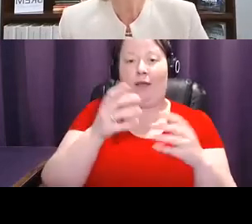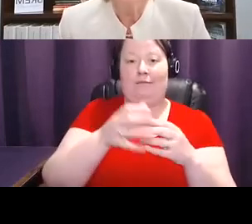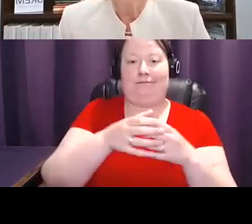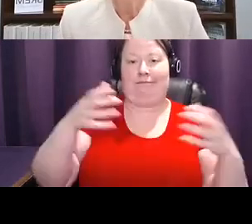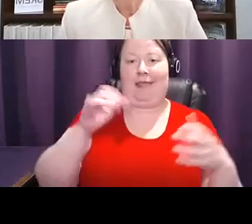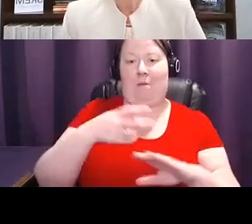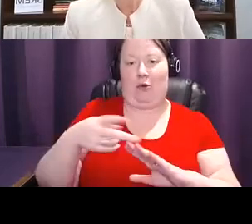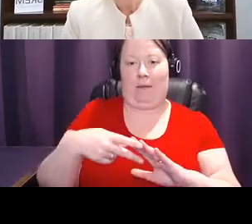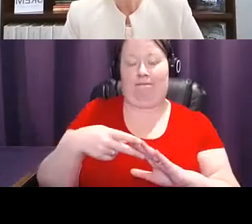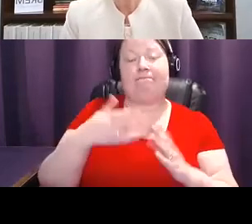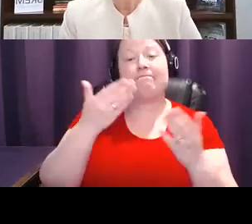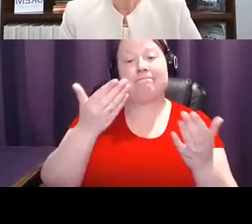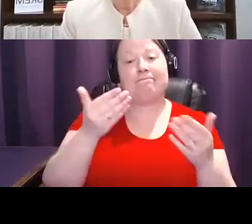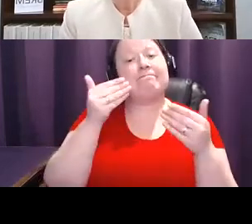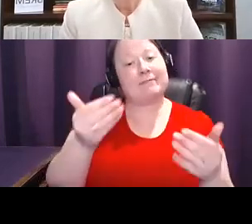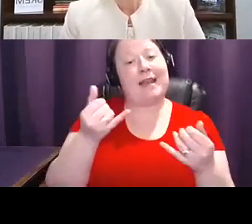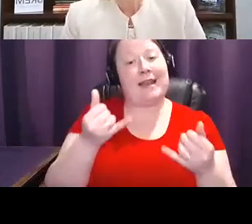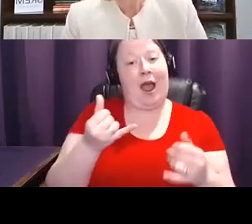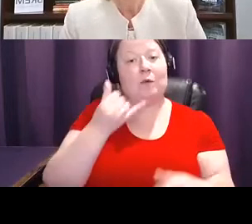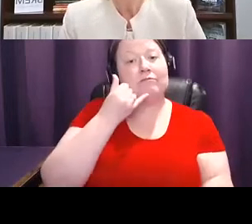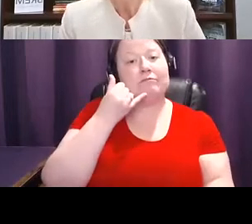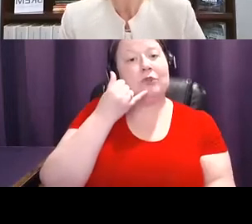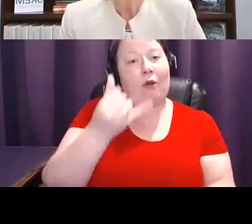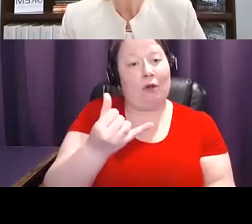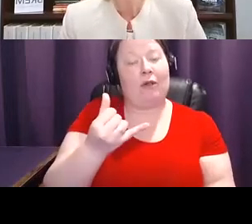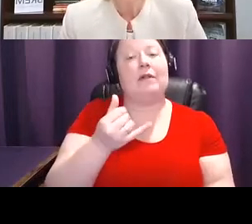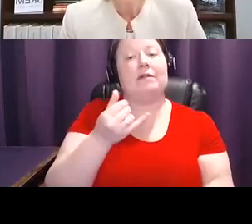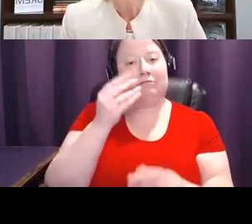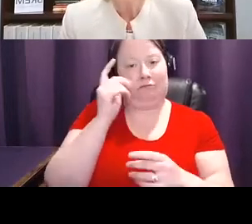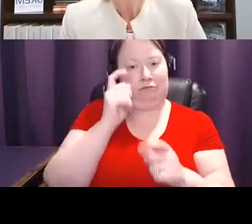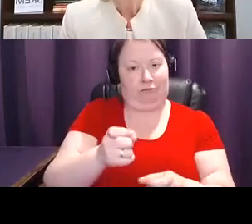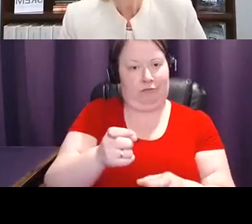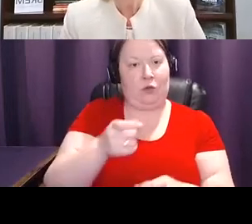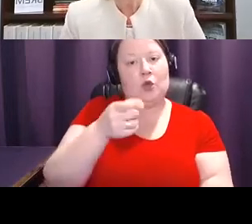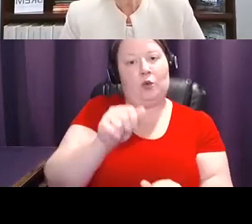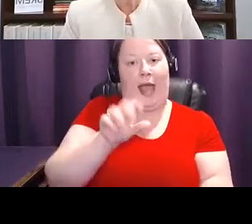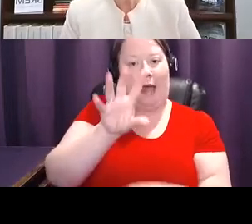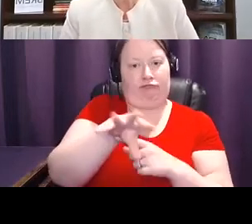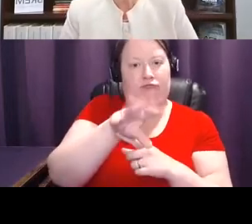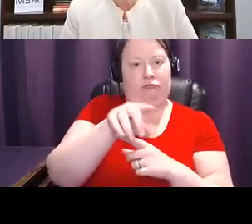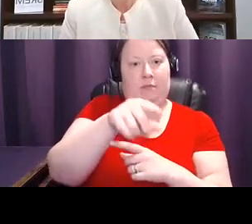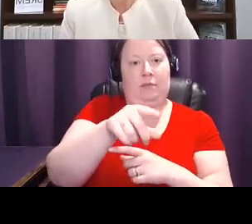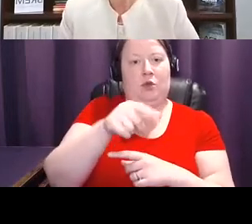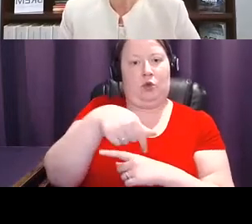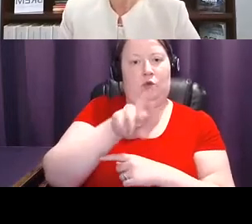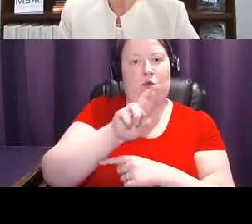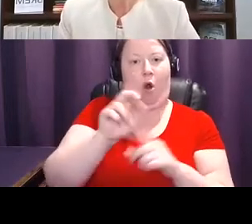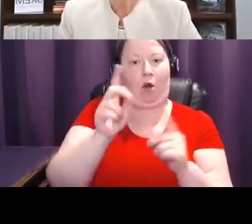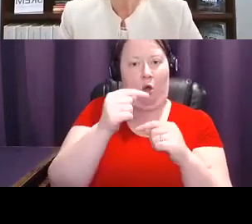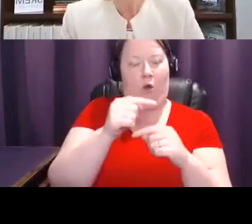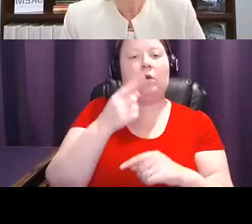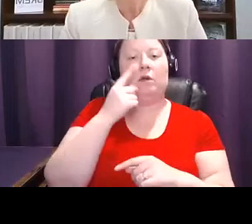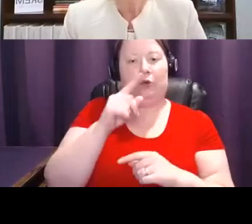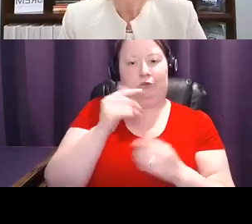up your phone now and make a donation. You can hover over this QR code to make the donation. Log on